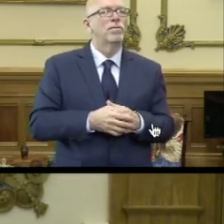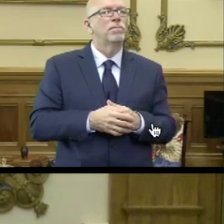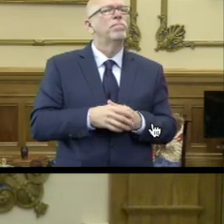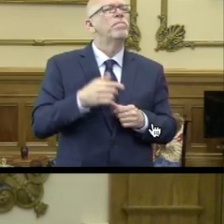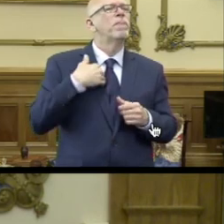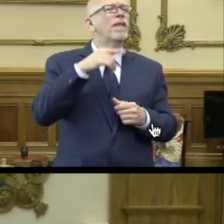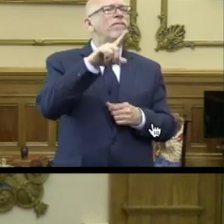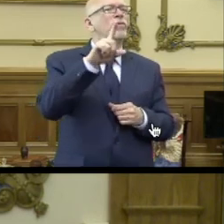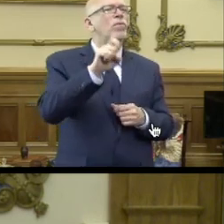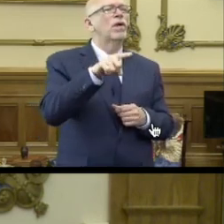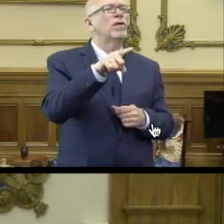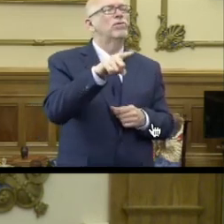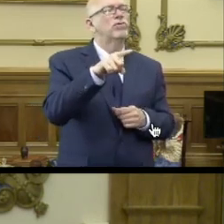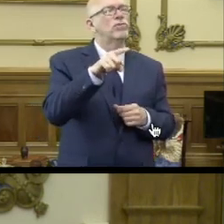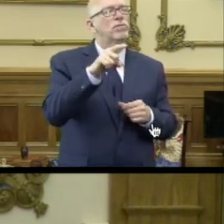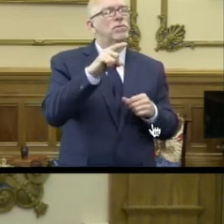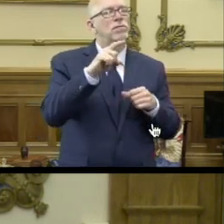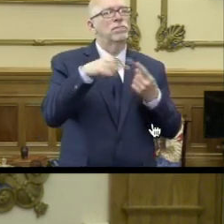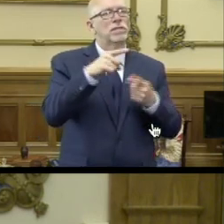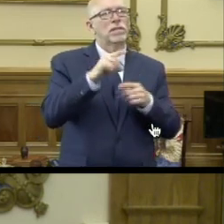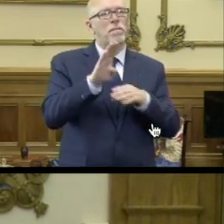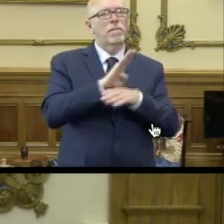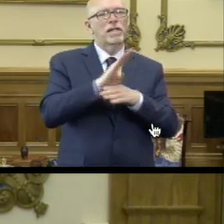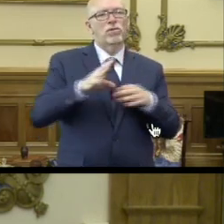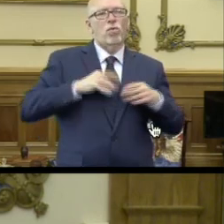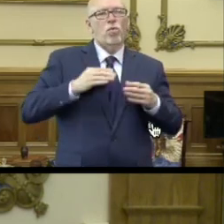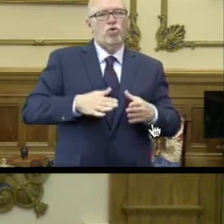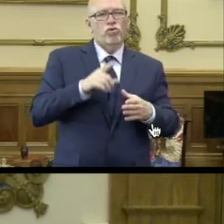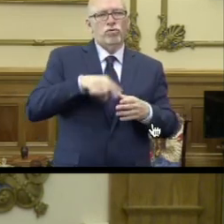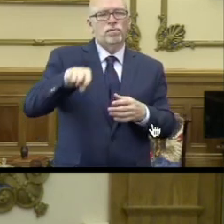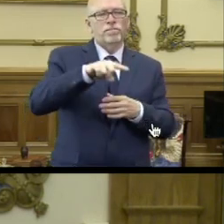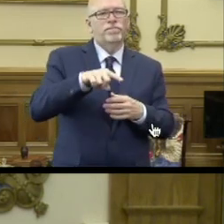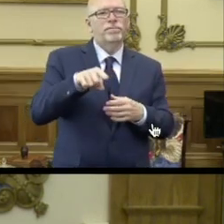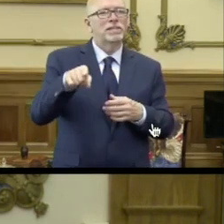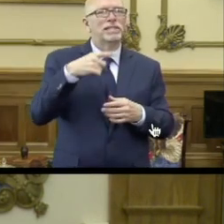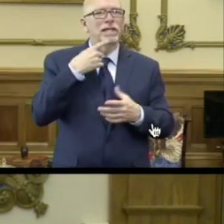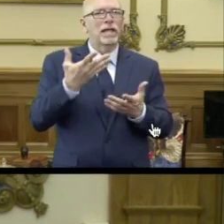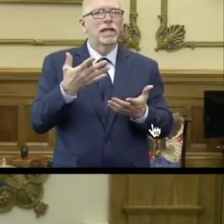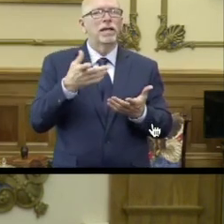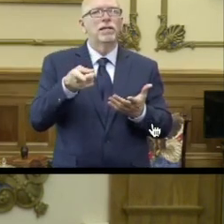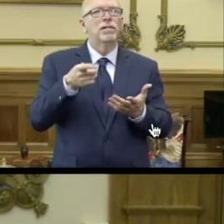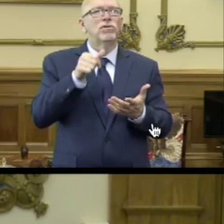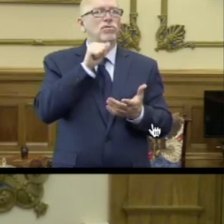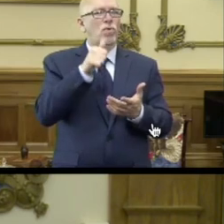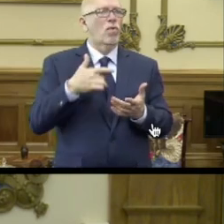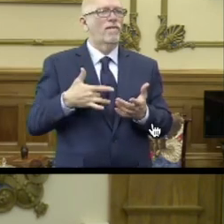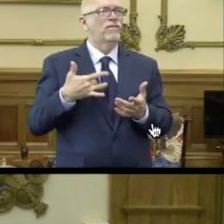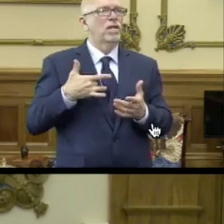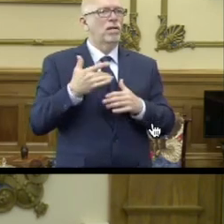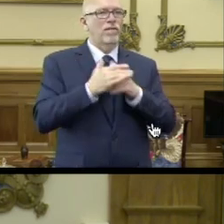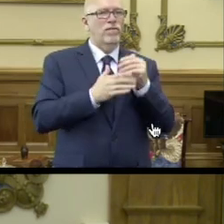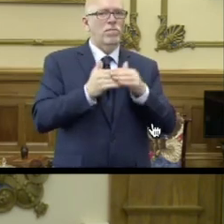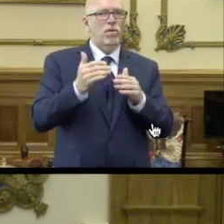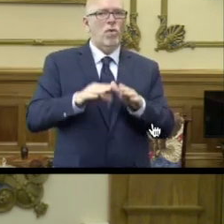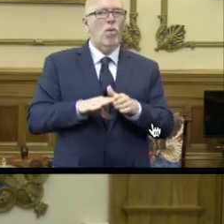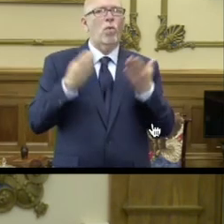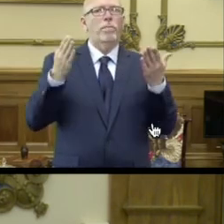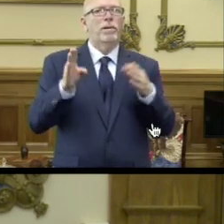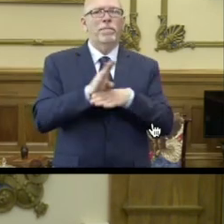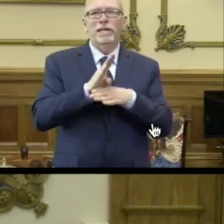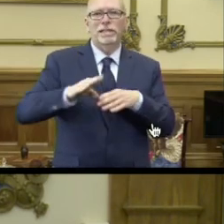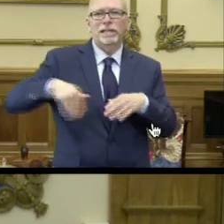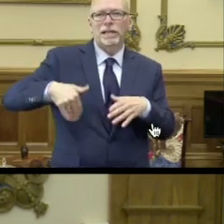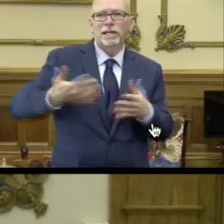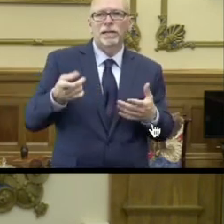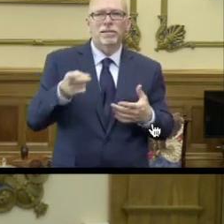a question about the business owners who are saying that they don't feel comfortable opening their business